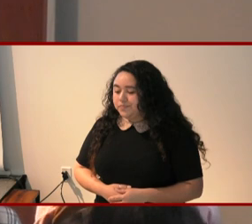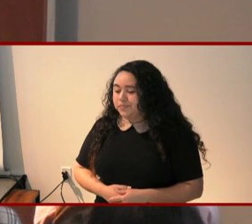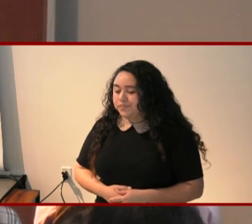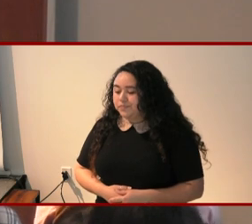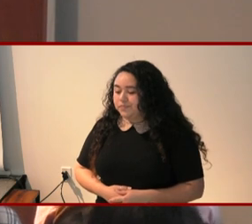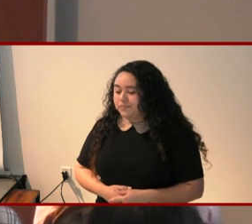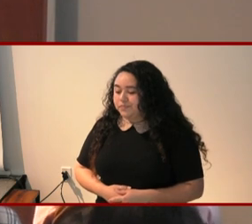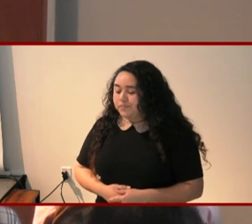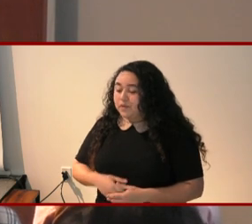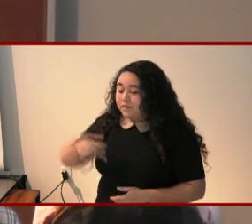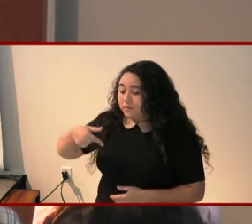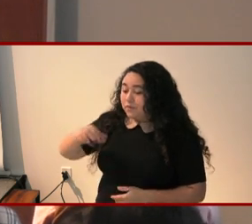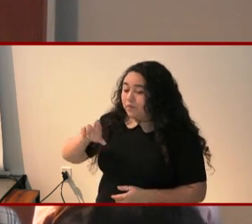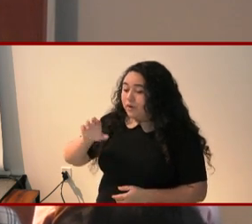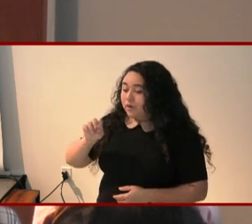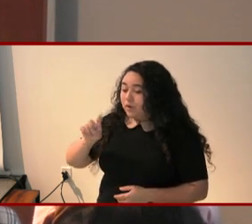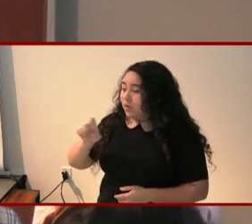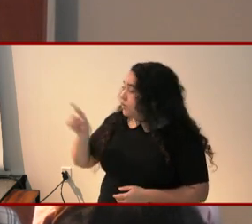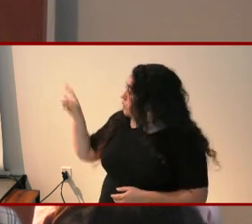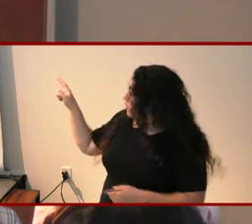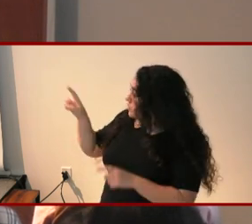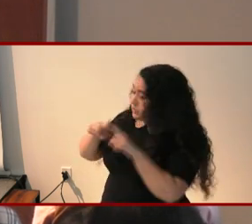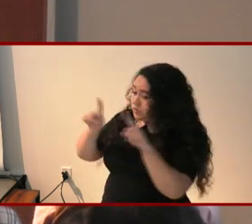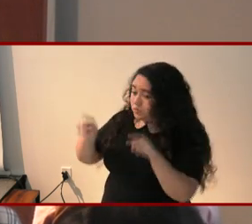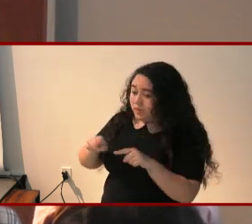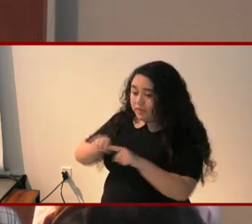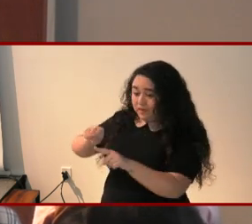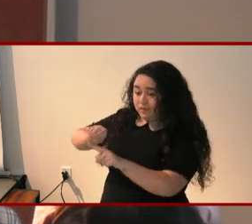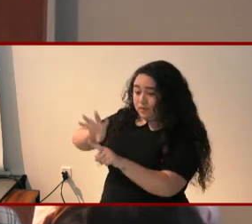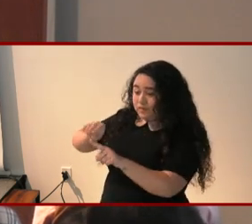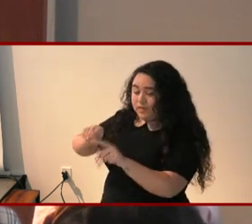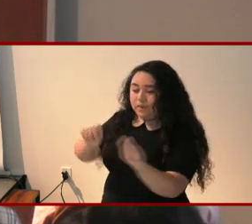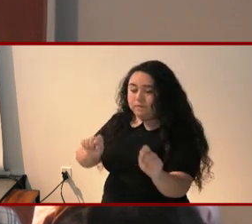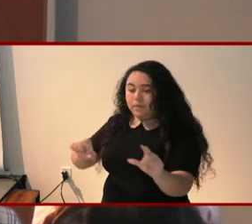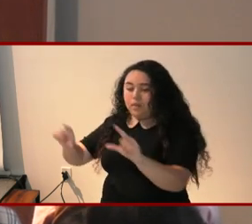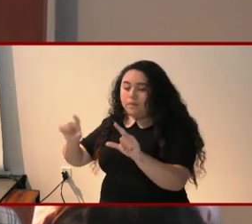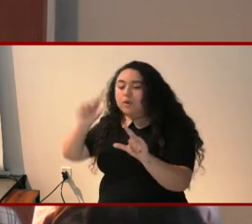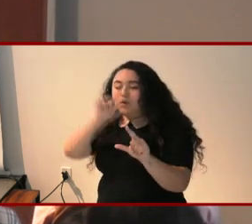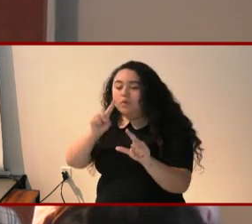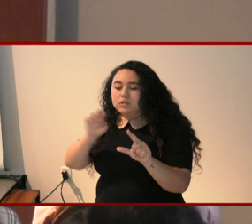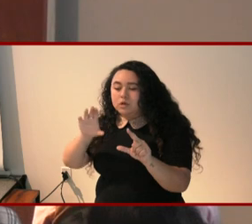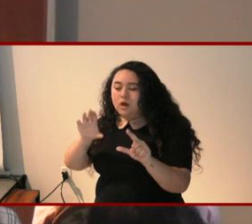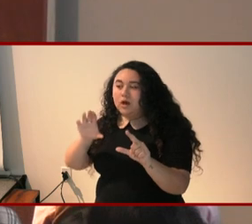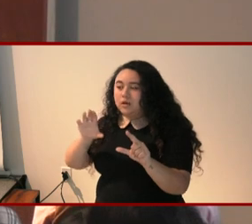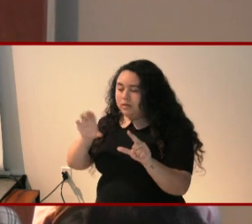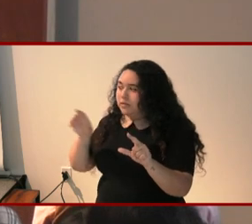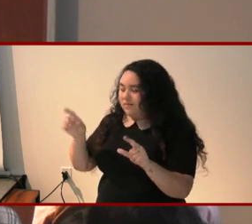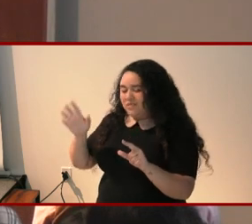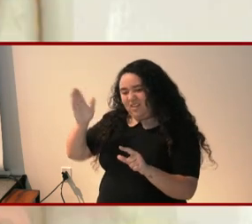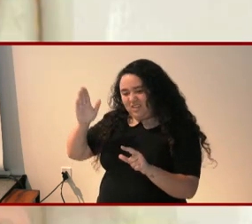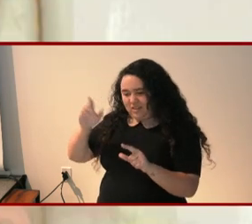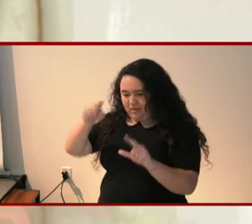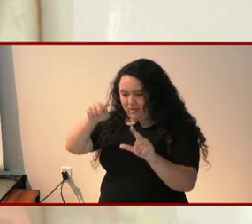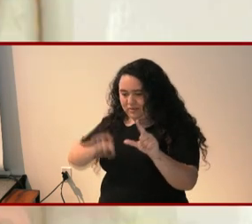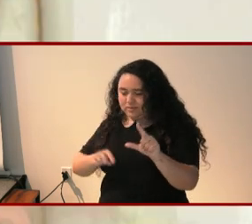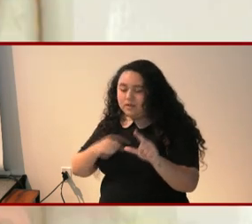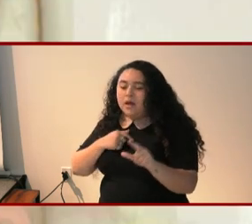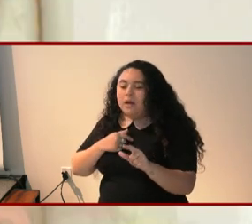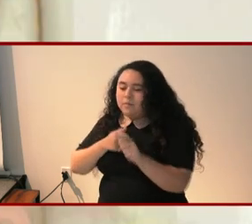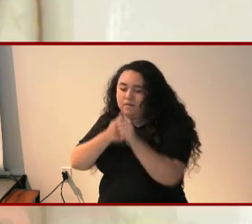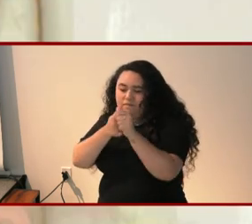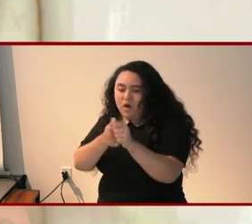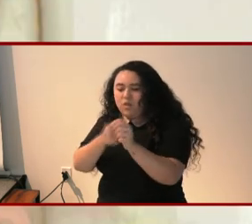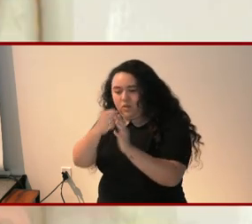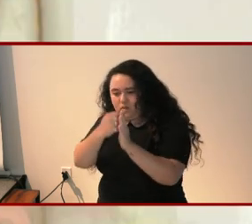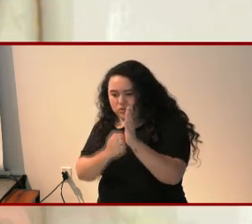There is a QR code on the screen that will take you to a Google Doc version of the talk. I will mostly stay on